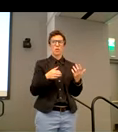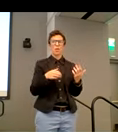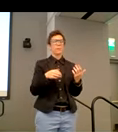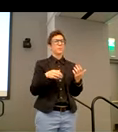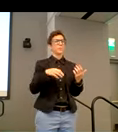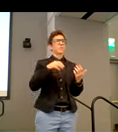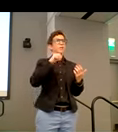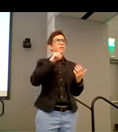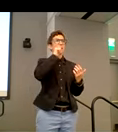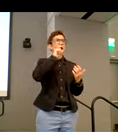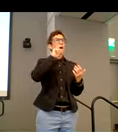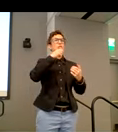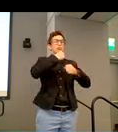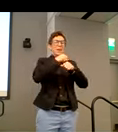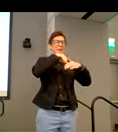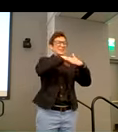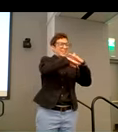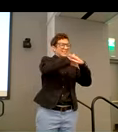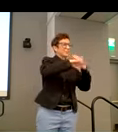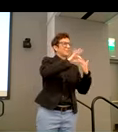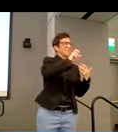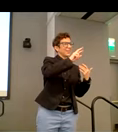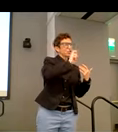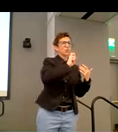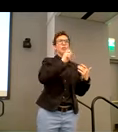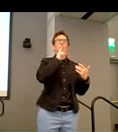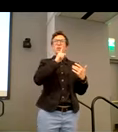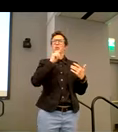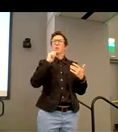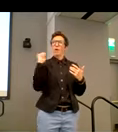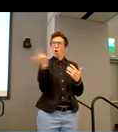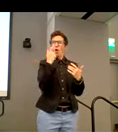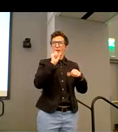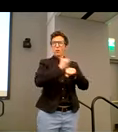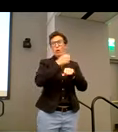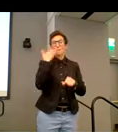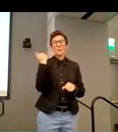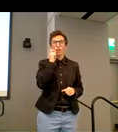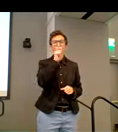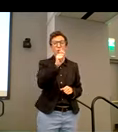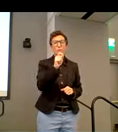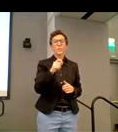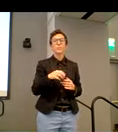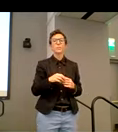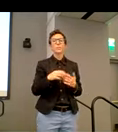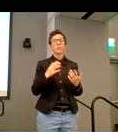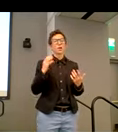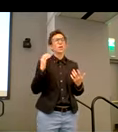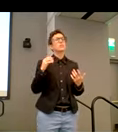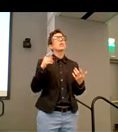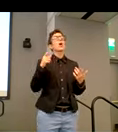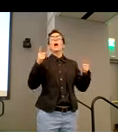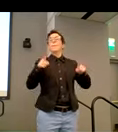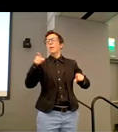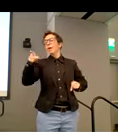feature. It's creating a feature that allows us all to work better. And that just so happens to allow someone with a